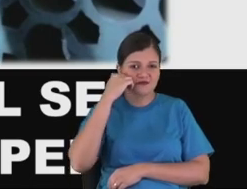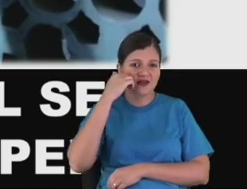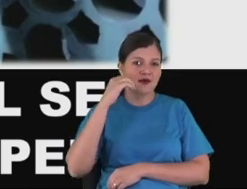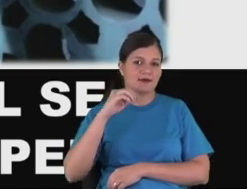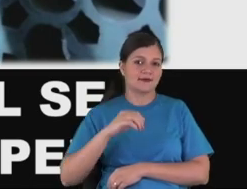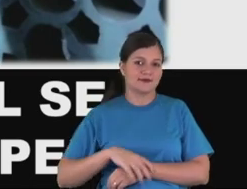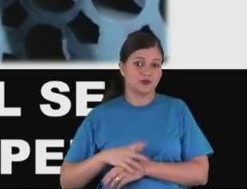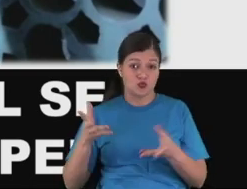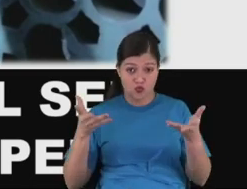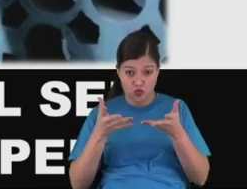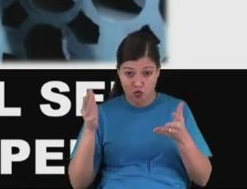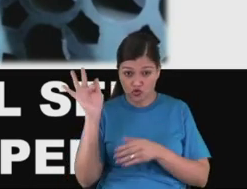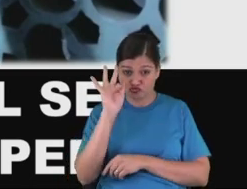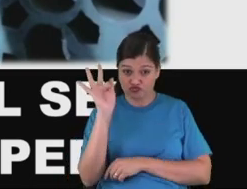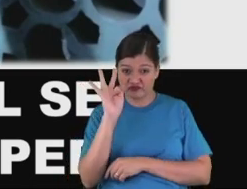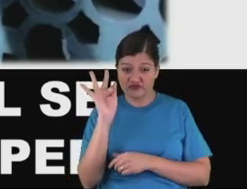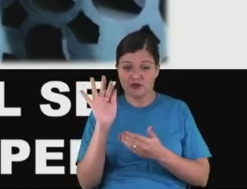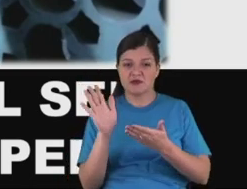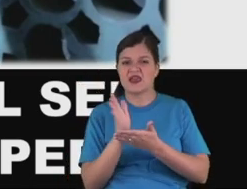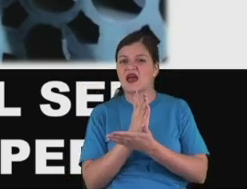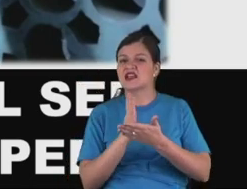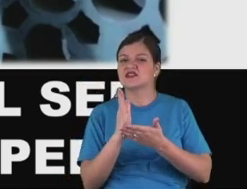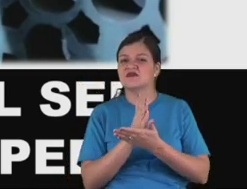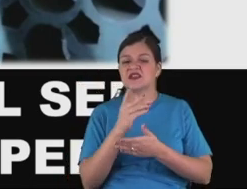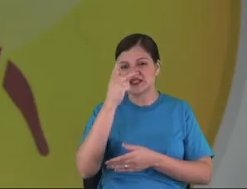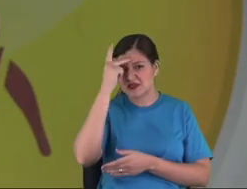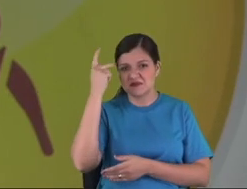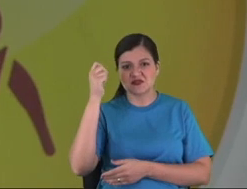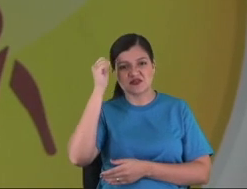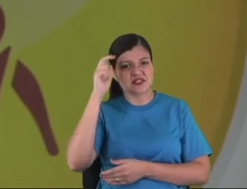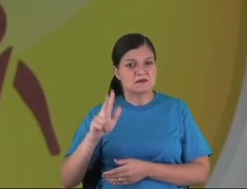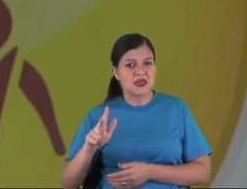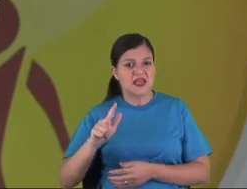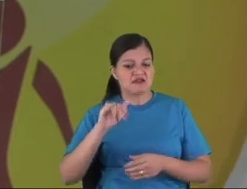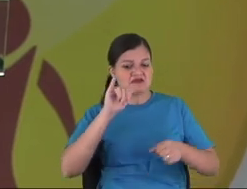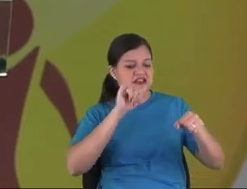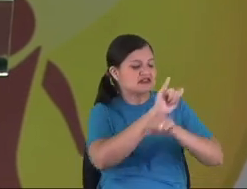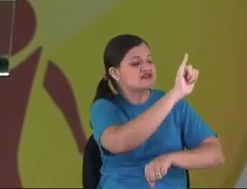girl, in the bad way, in the bad way.